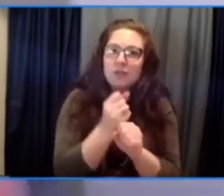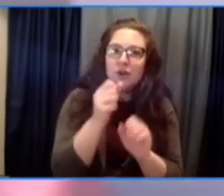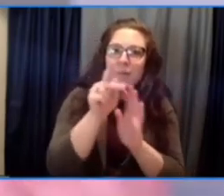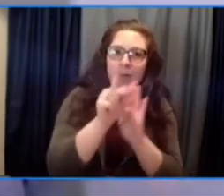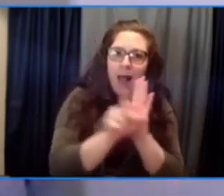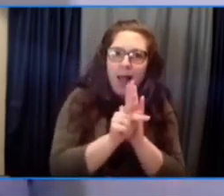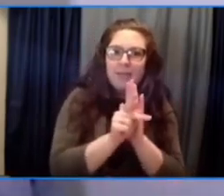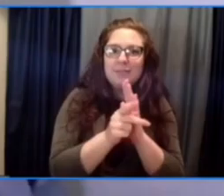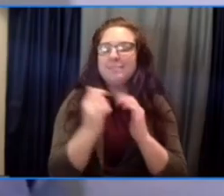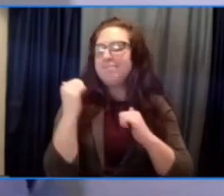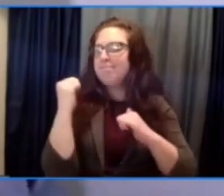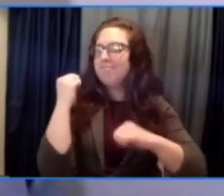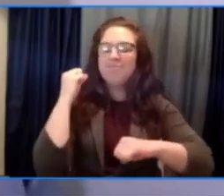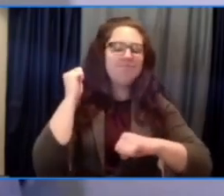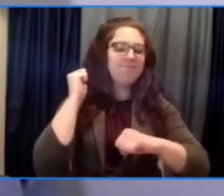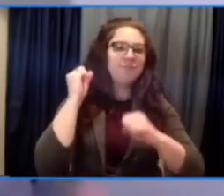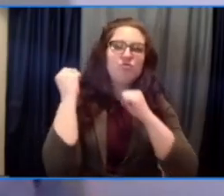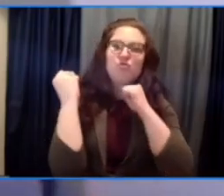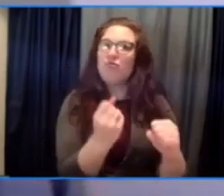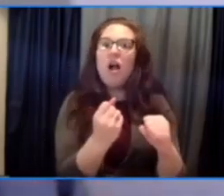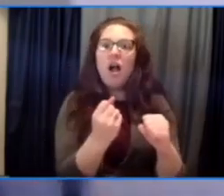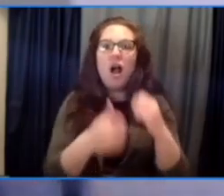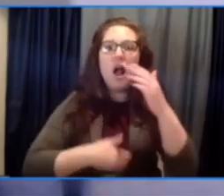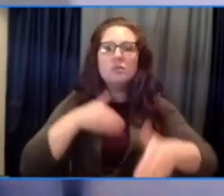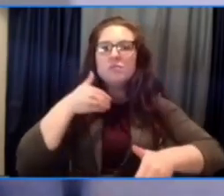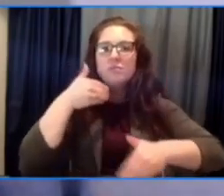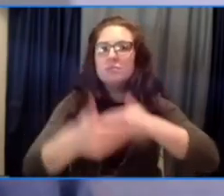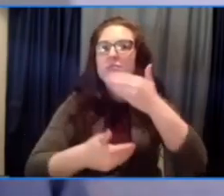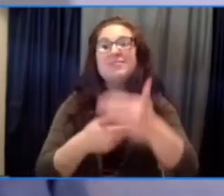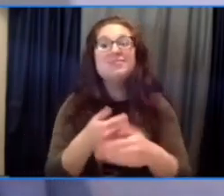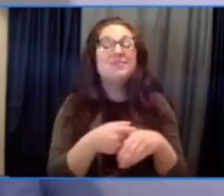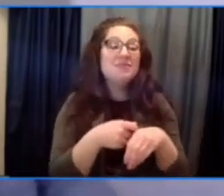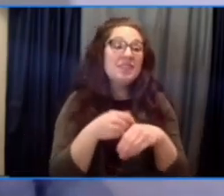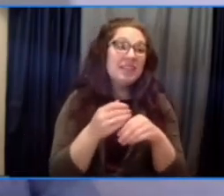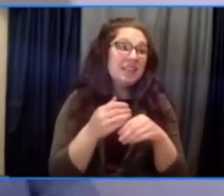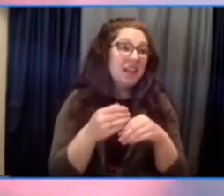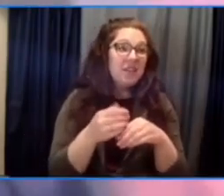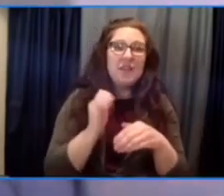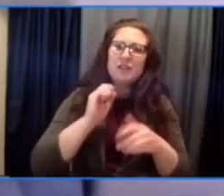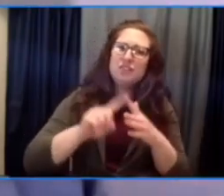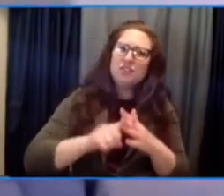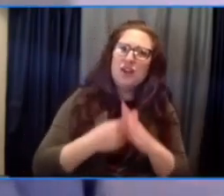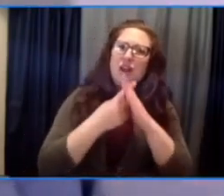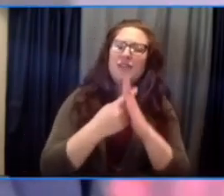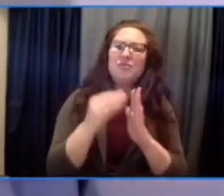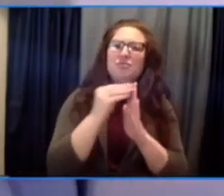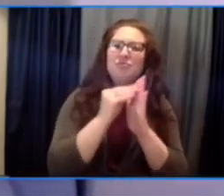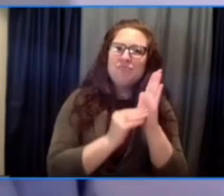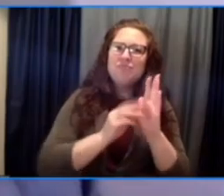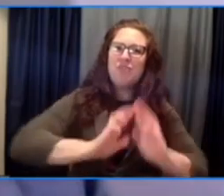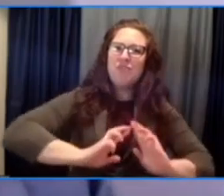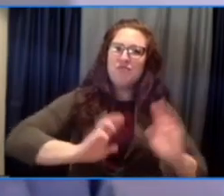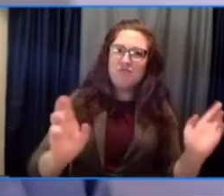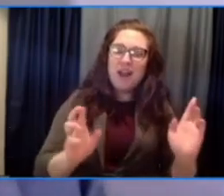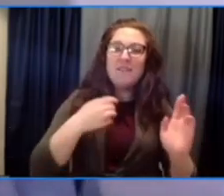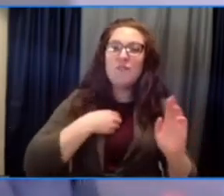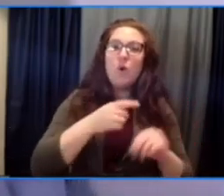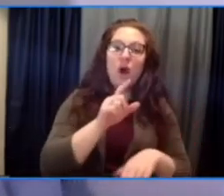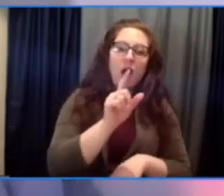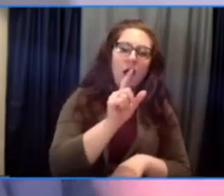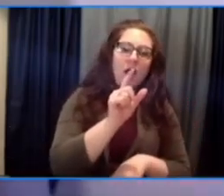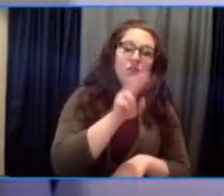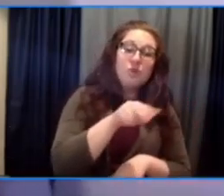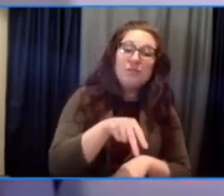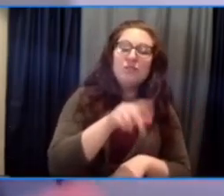priorities for 2022, 2024, and 2026. So there are ample opportunities for everybody at this conference